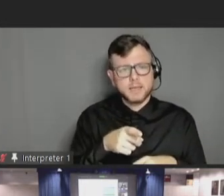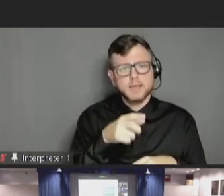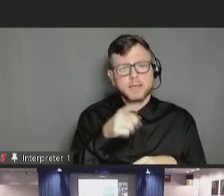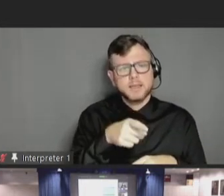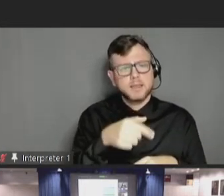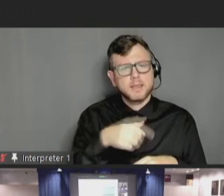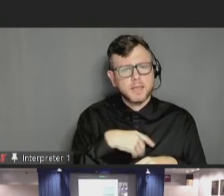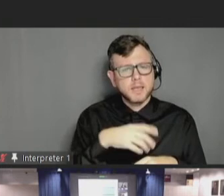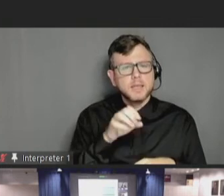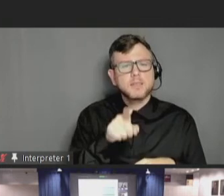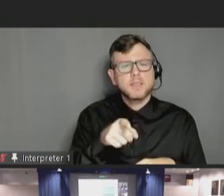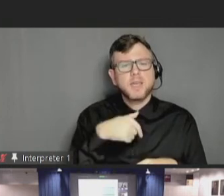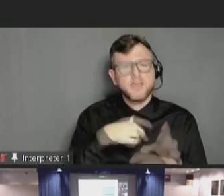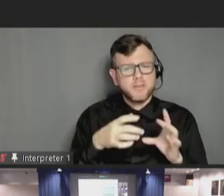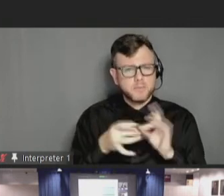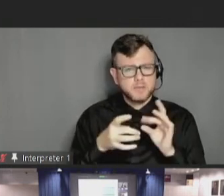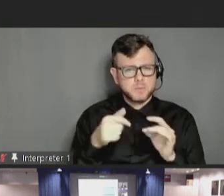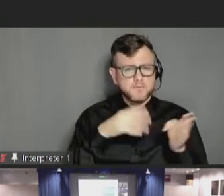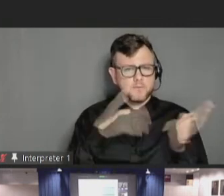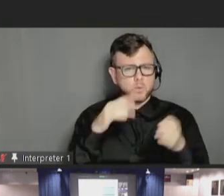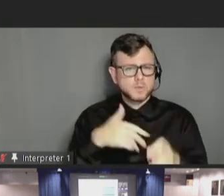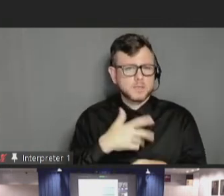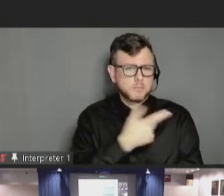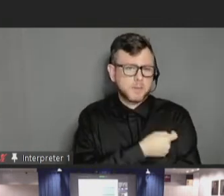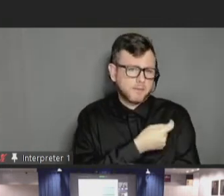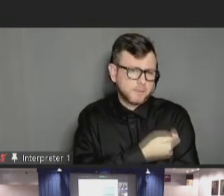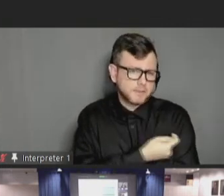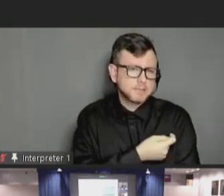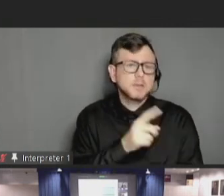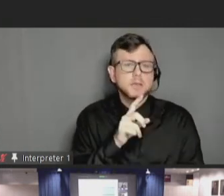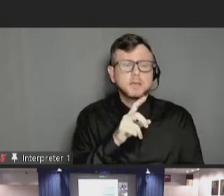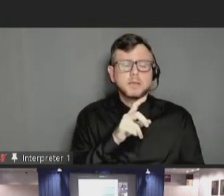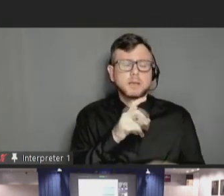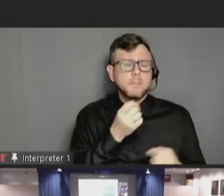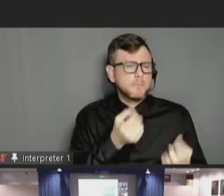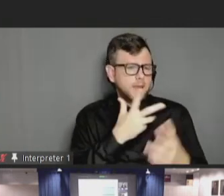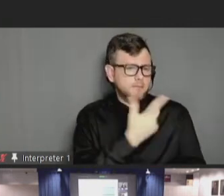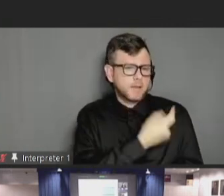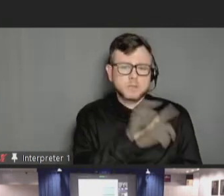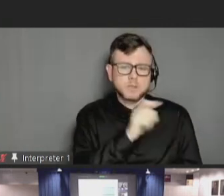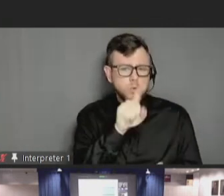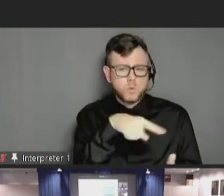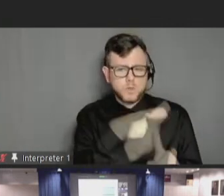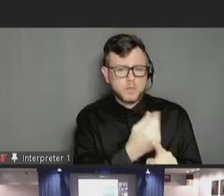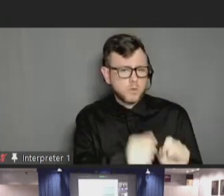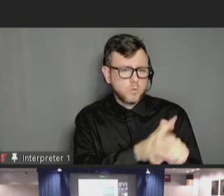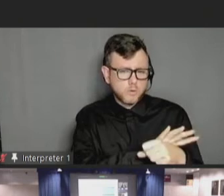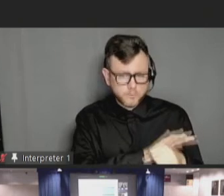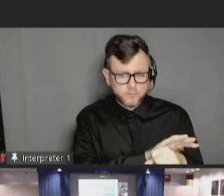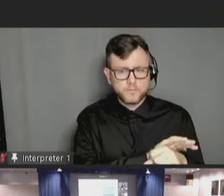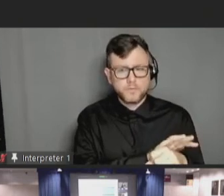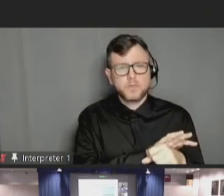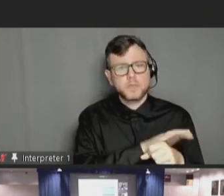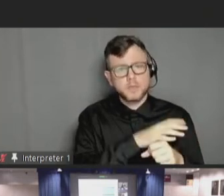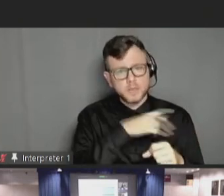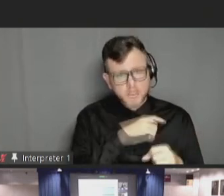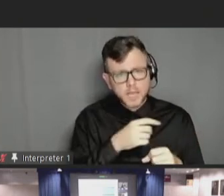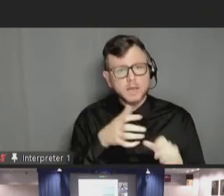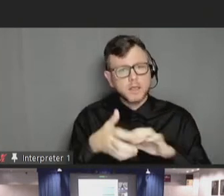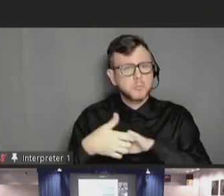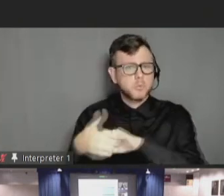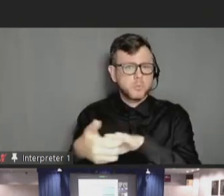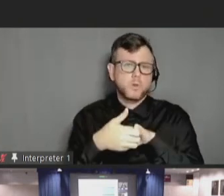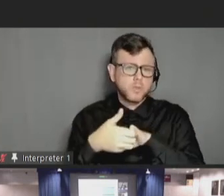multiple vaccines for all ages, including the flu, including not just COVID, and collaborating with community resources and